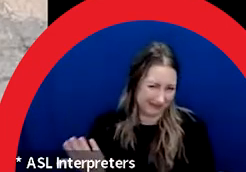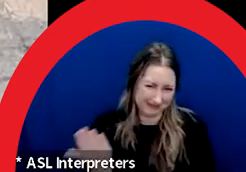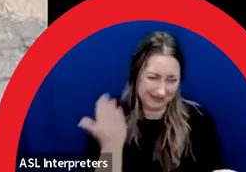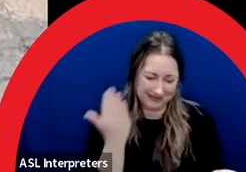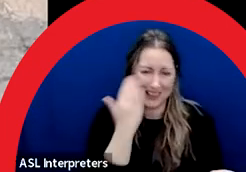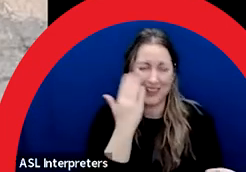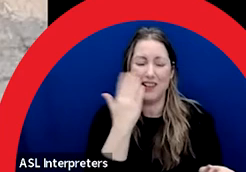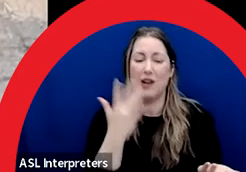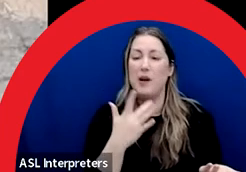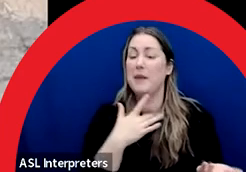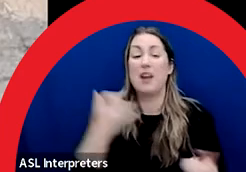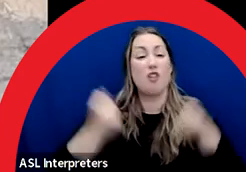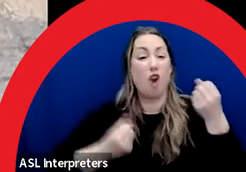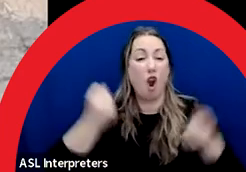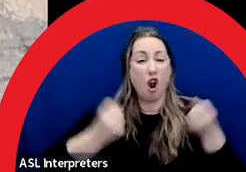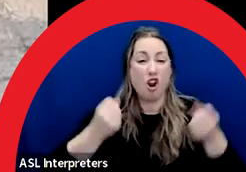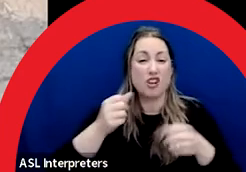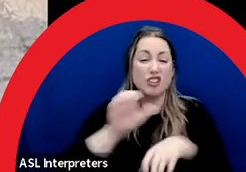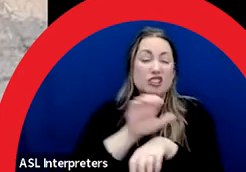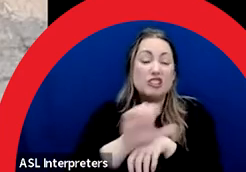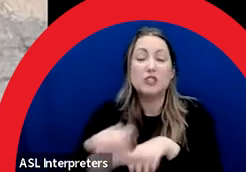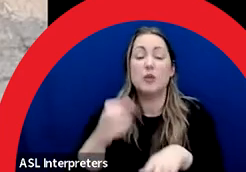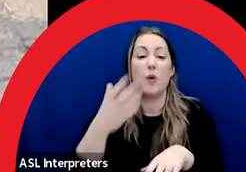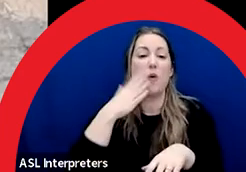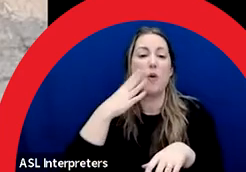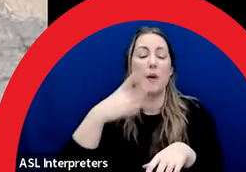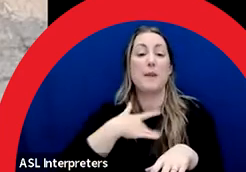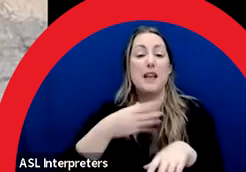and the use of salts or gravels.